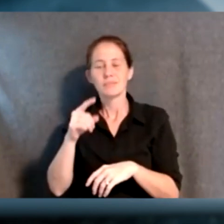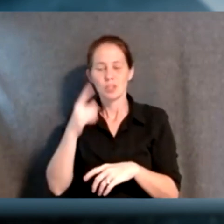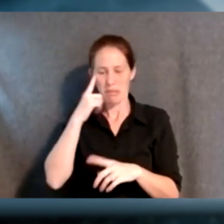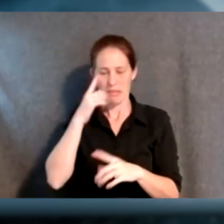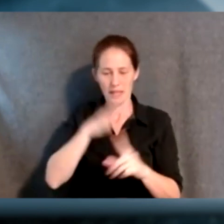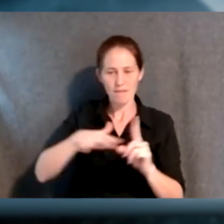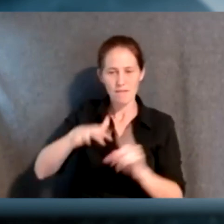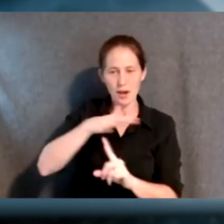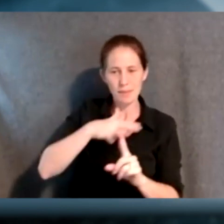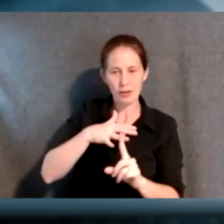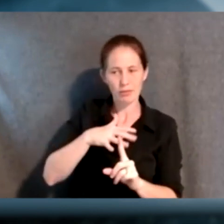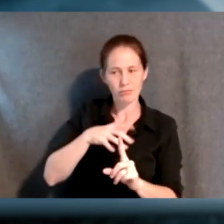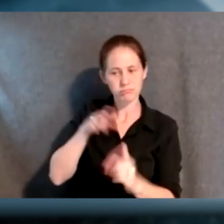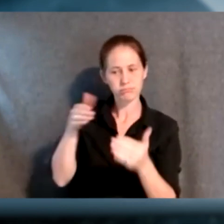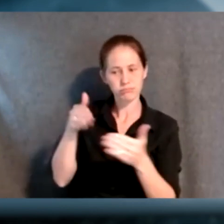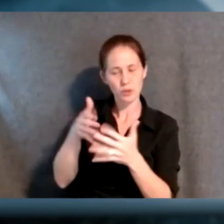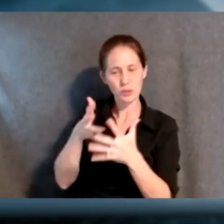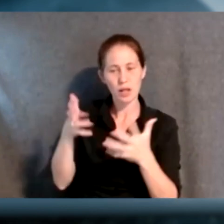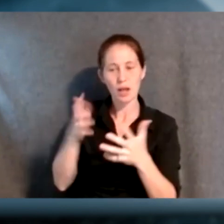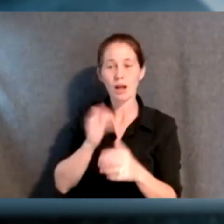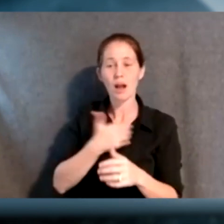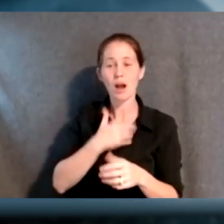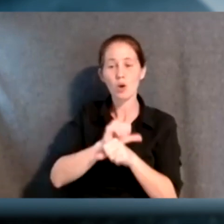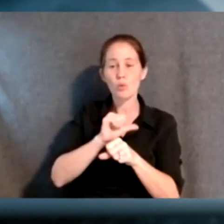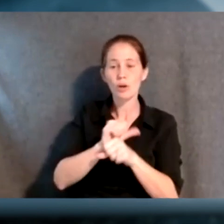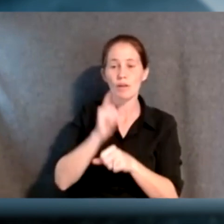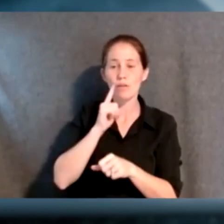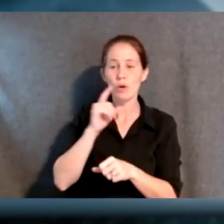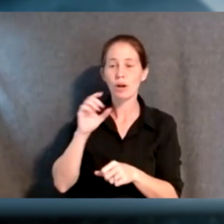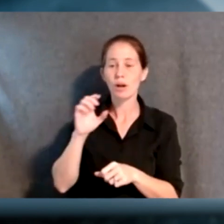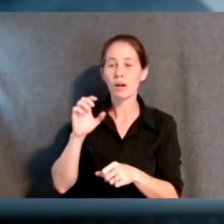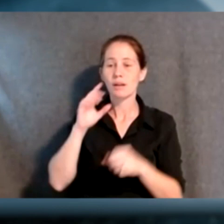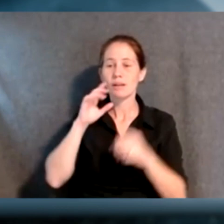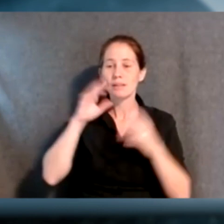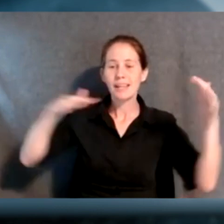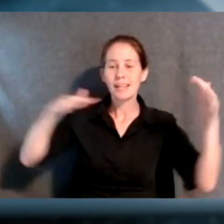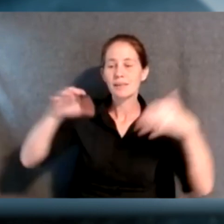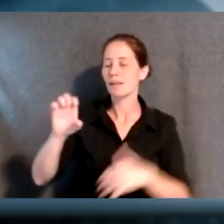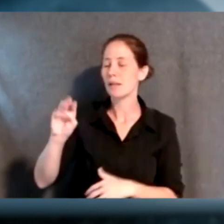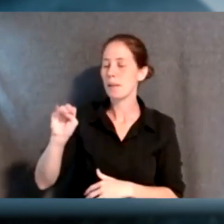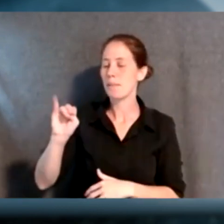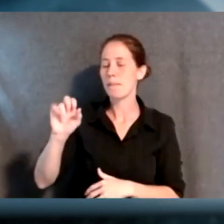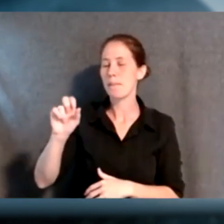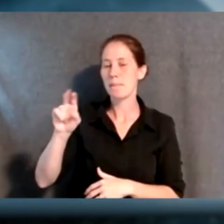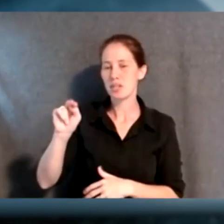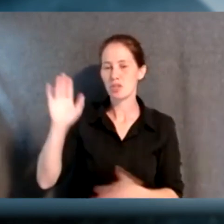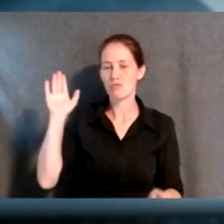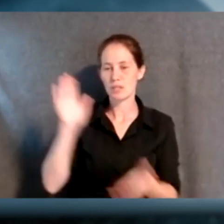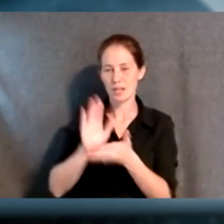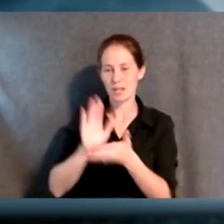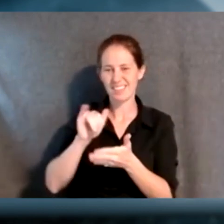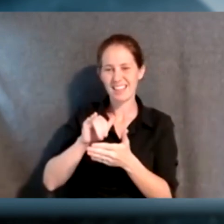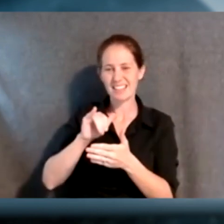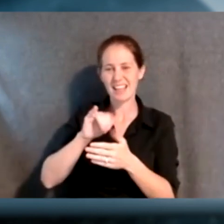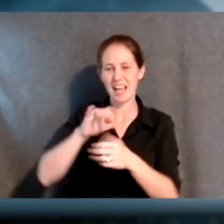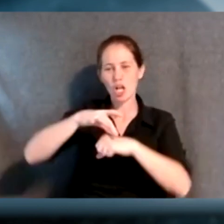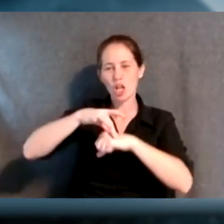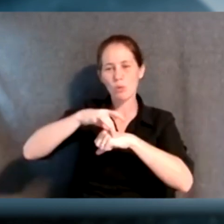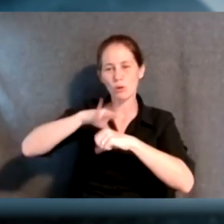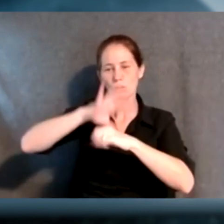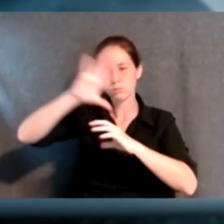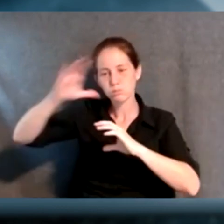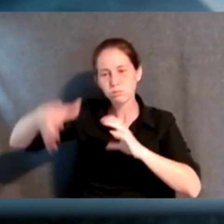a lot and a lot of the work that we do on emissions reduction really has more of that global flavor to it.